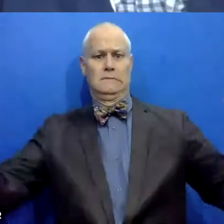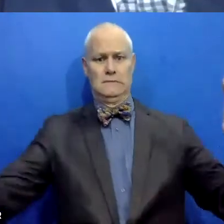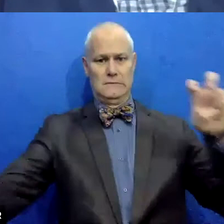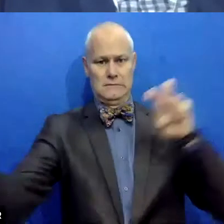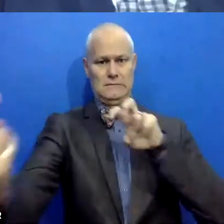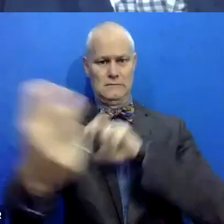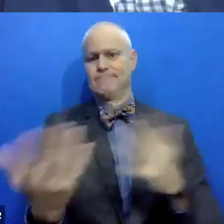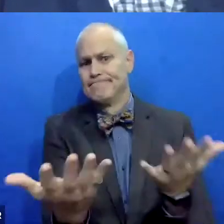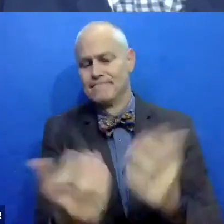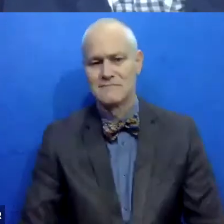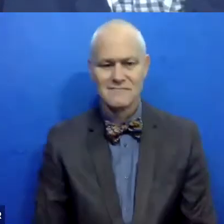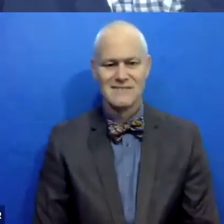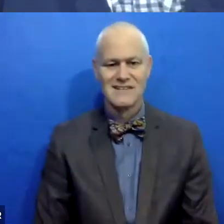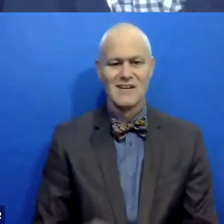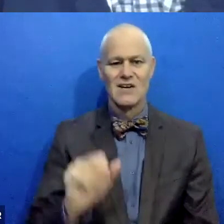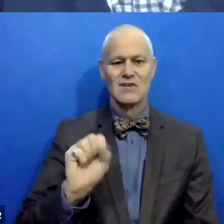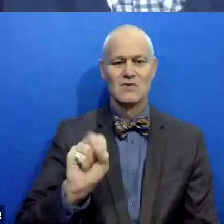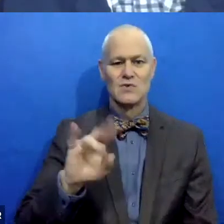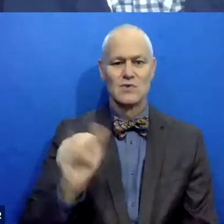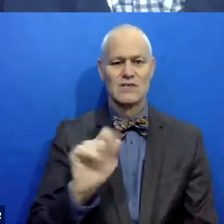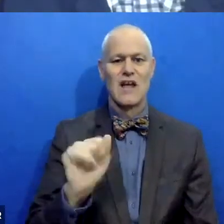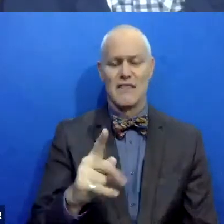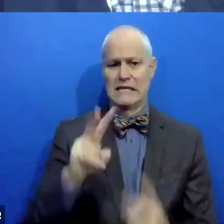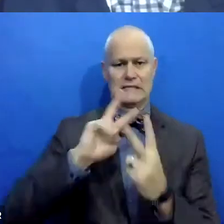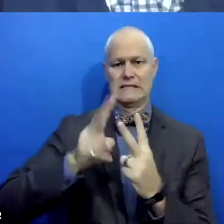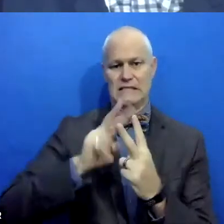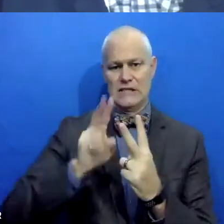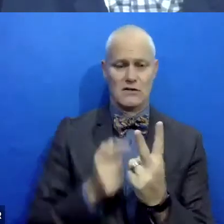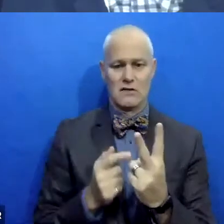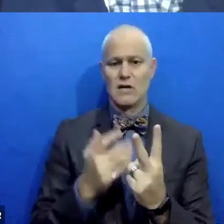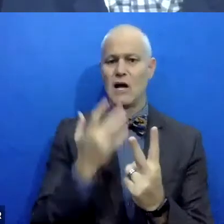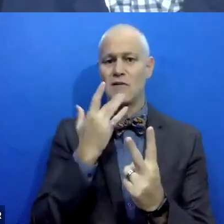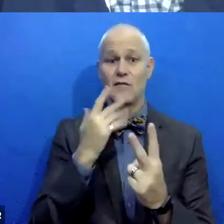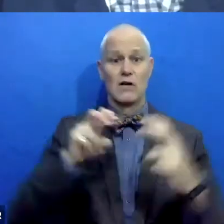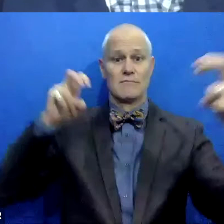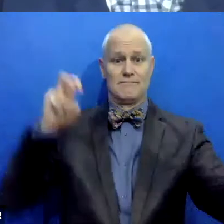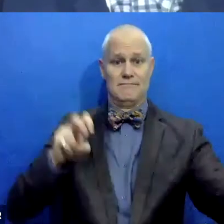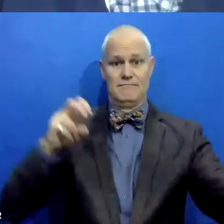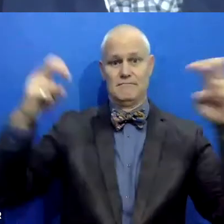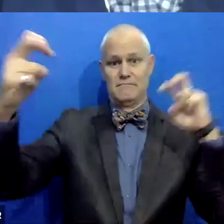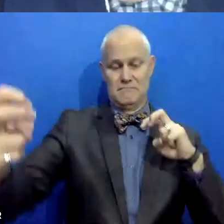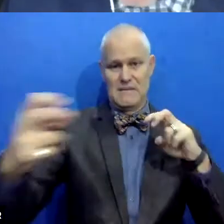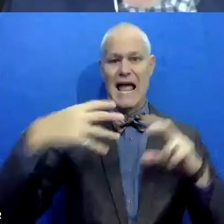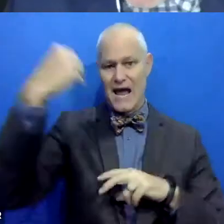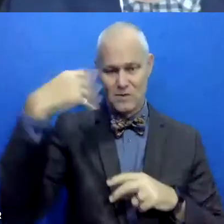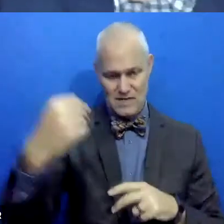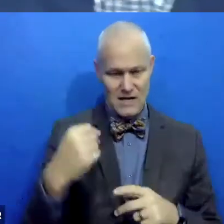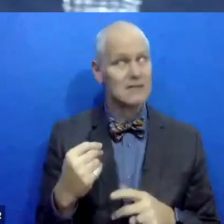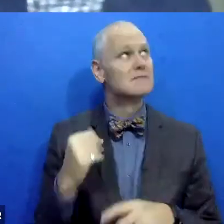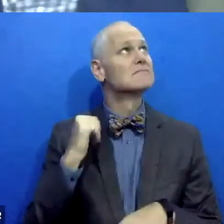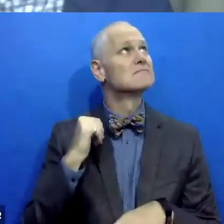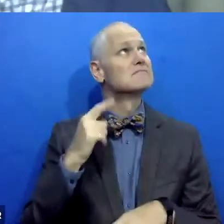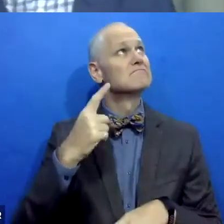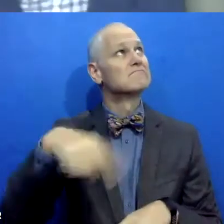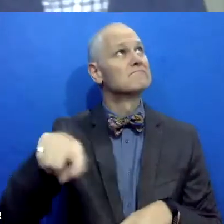Um, just really quickly, we're, open to either. Um, I would prefer to do the 10 feet apart outside. I'm scheduling one in a couple